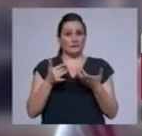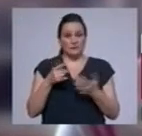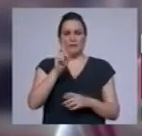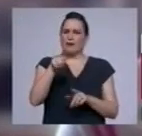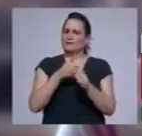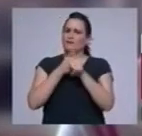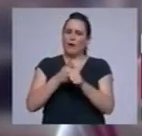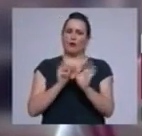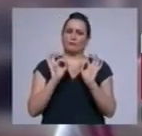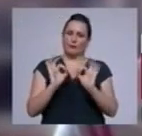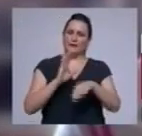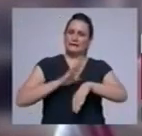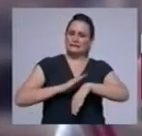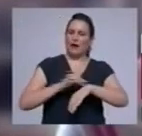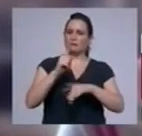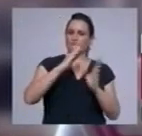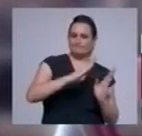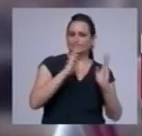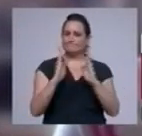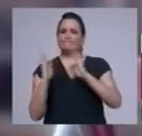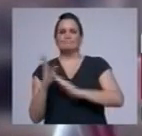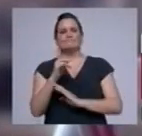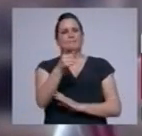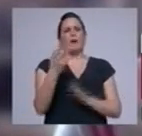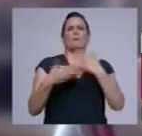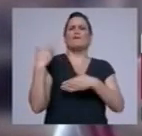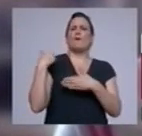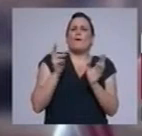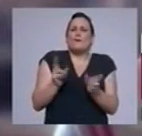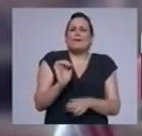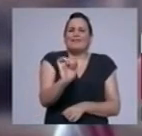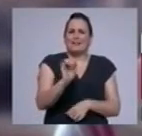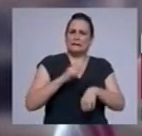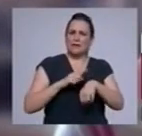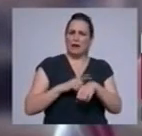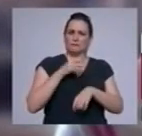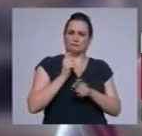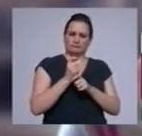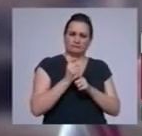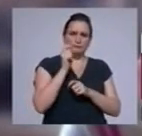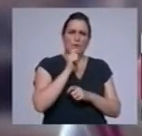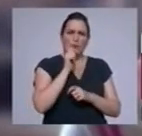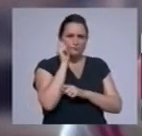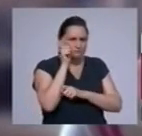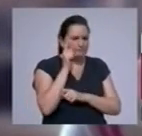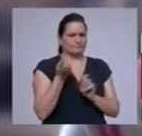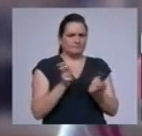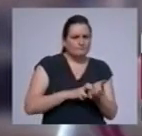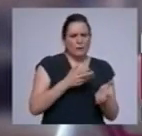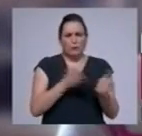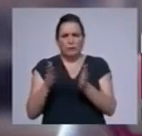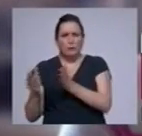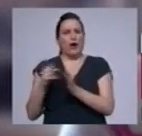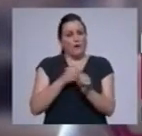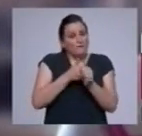rhythm and a routine as possible. So try to recreate a healthy rhythm and routine each day, putting strict boundaries in place in